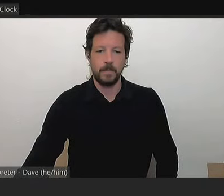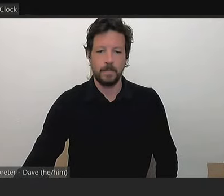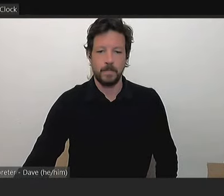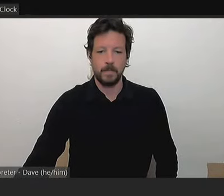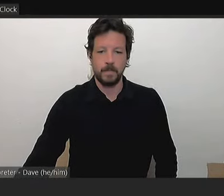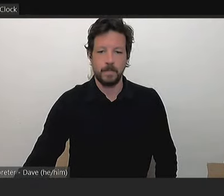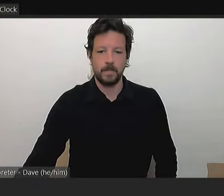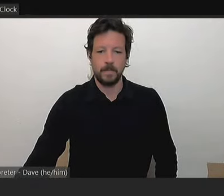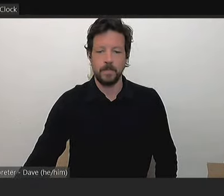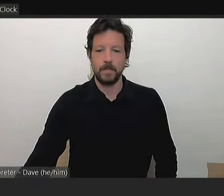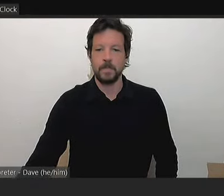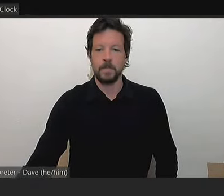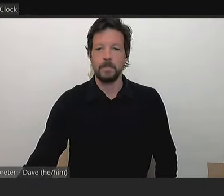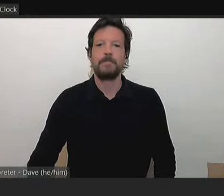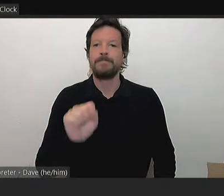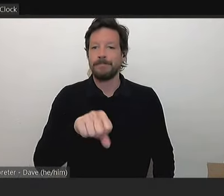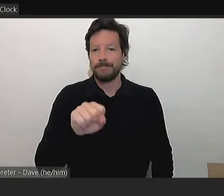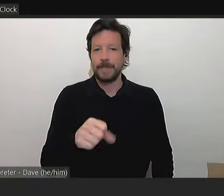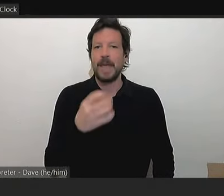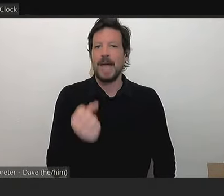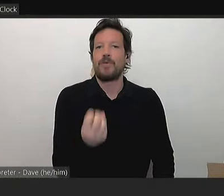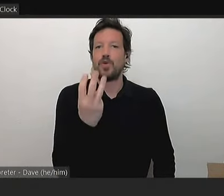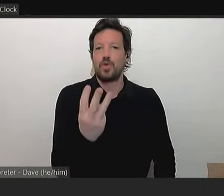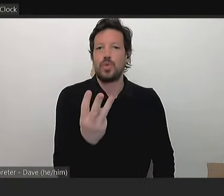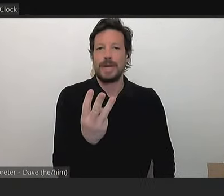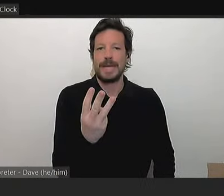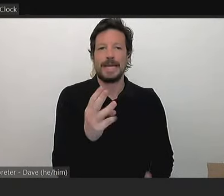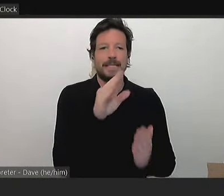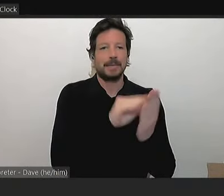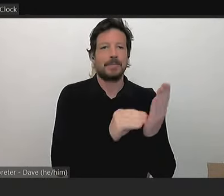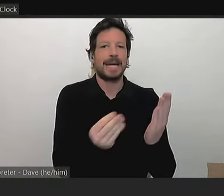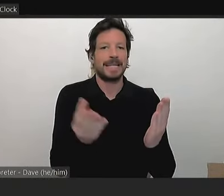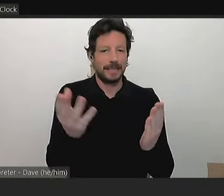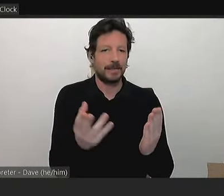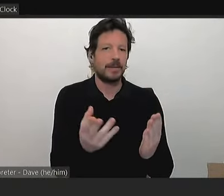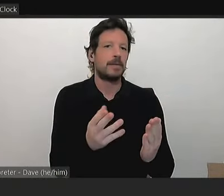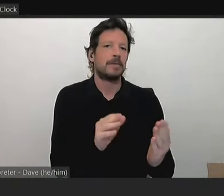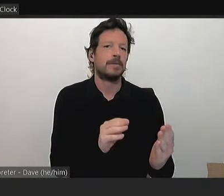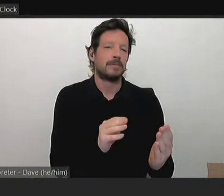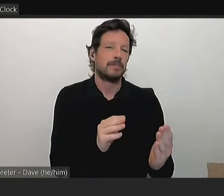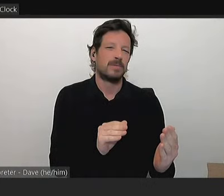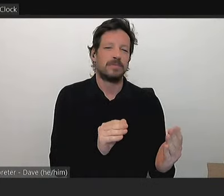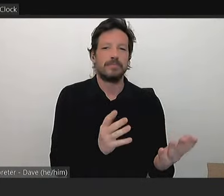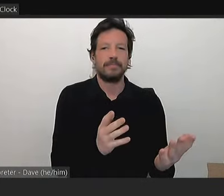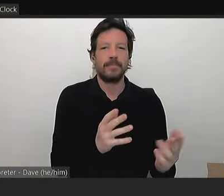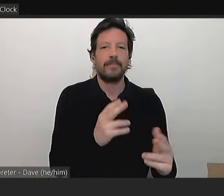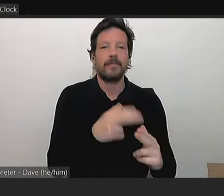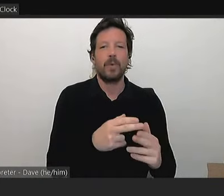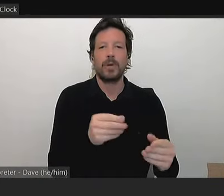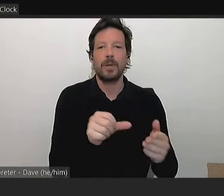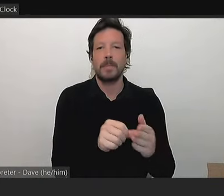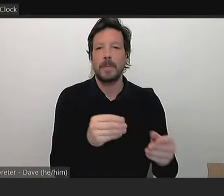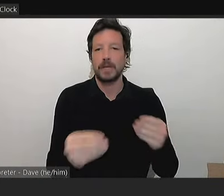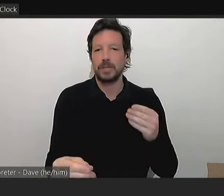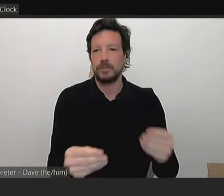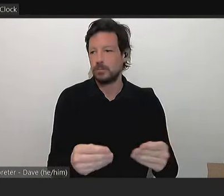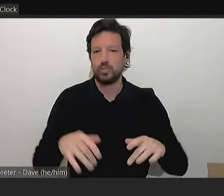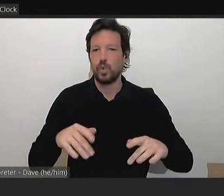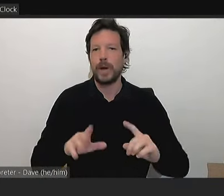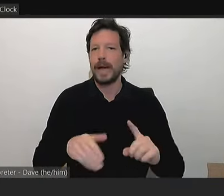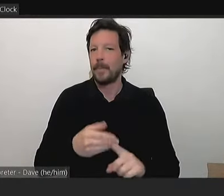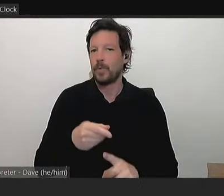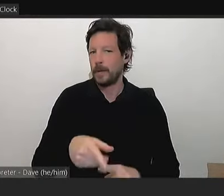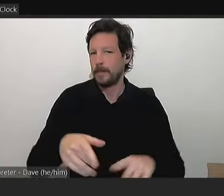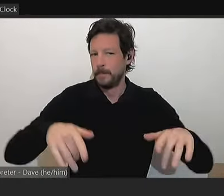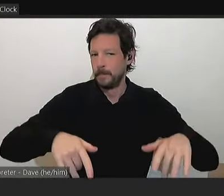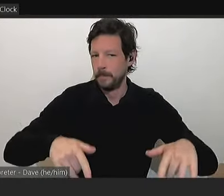We certainly do. We have three submitters that are towards the budget, but we haven't got to that point yet. Thank you. Thank